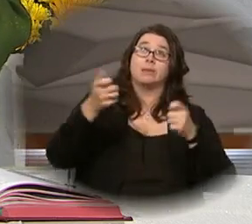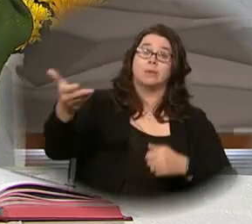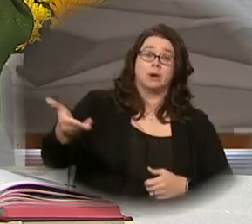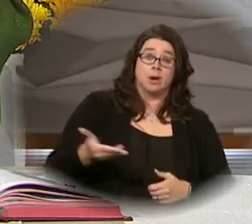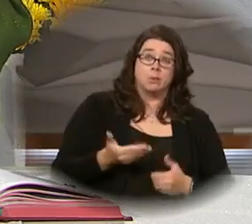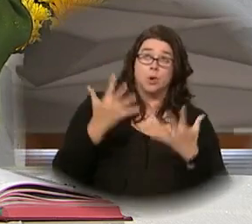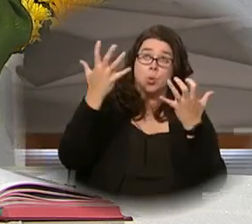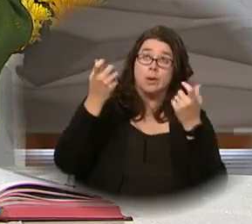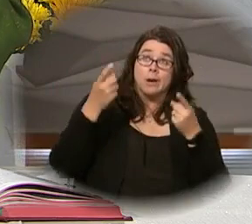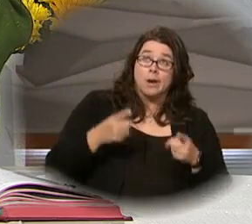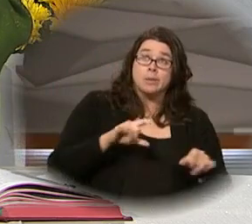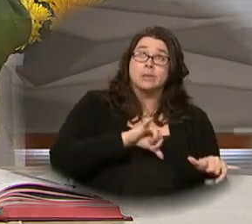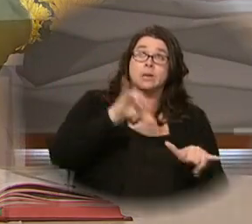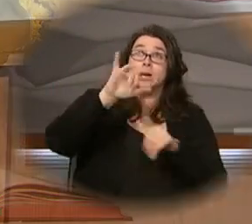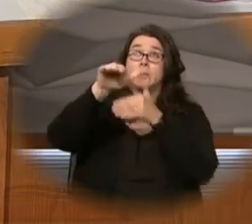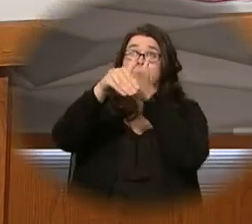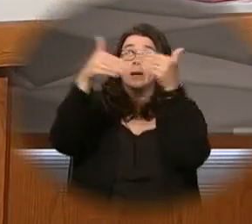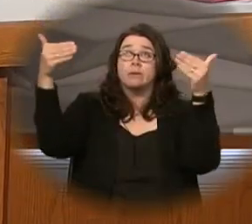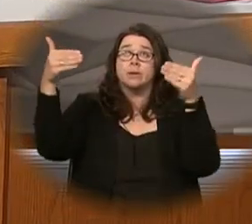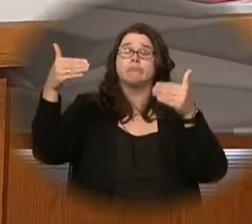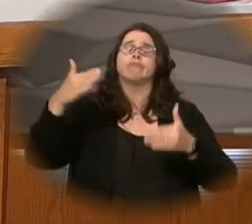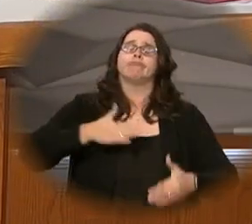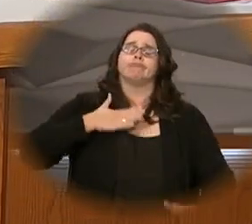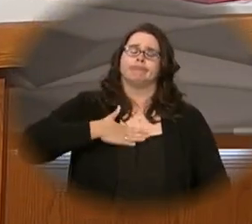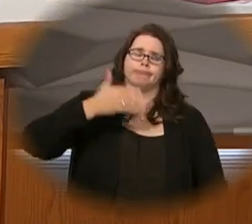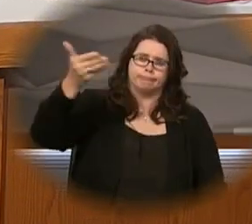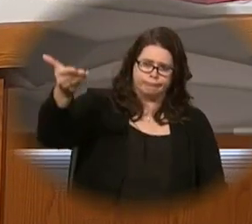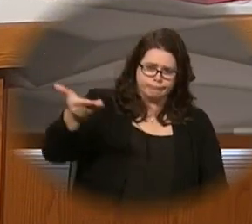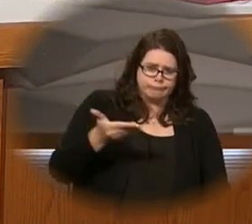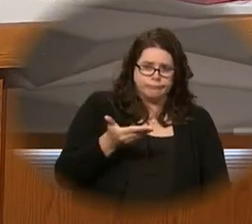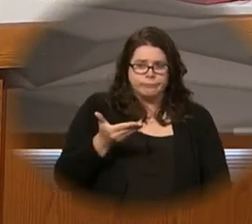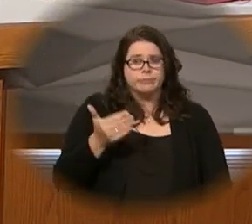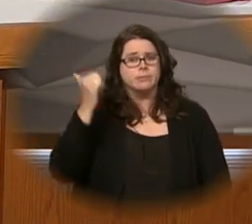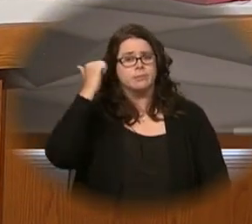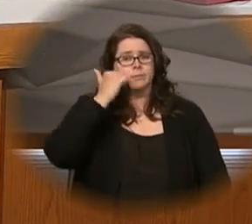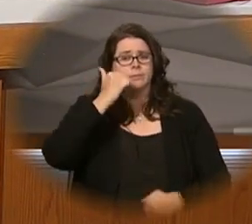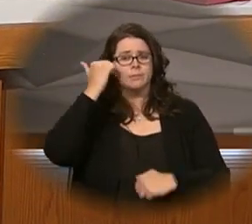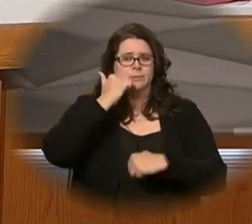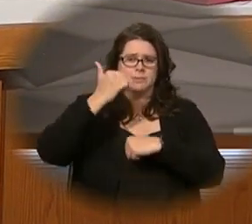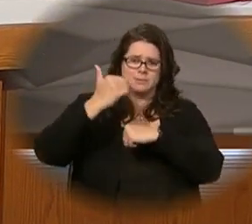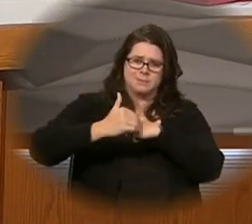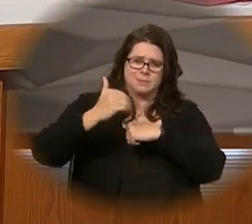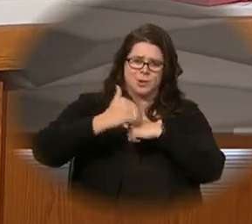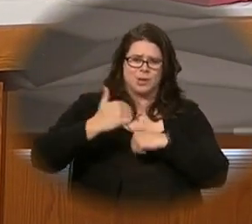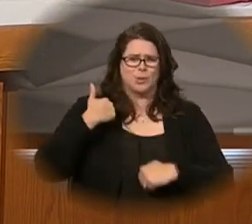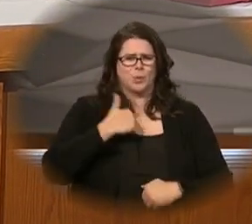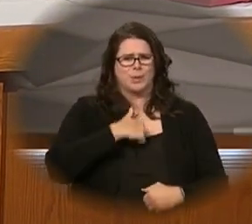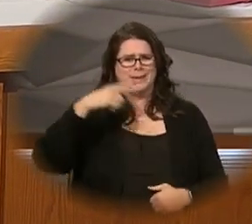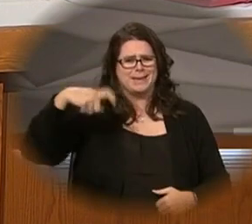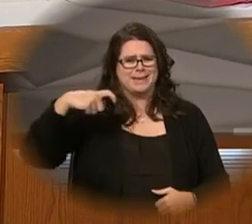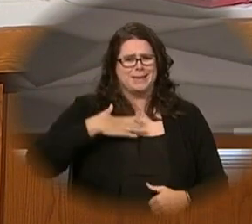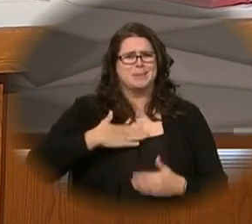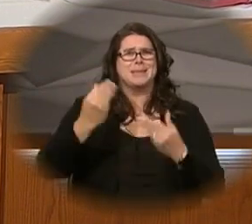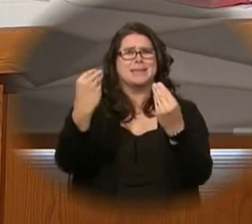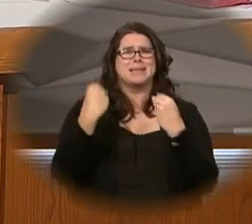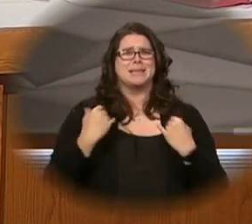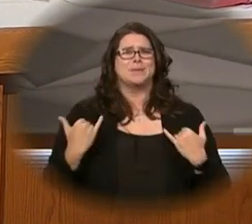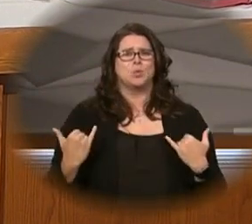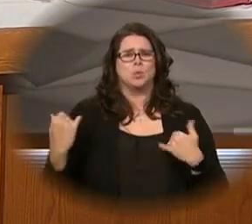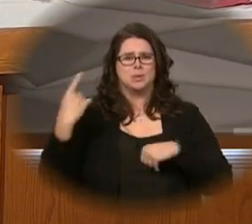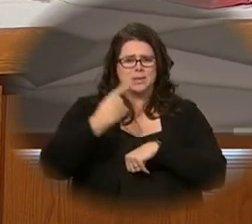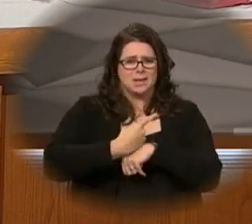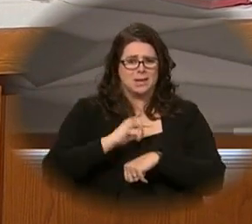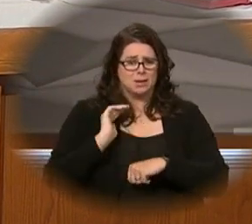thy name. Thy kingdom come, thy will be done, on earth as it is in heaven. Give us this day our daily